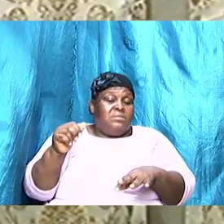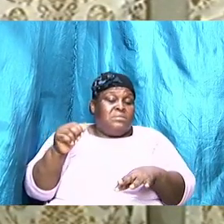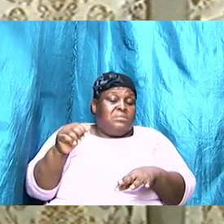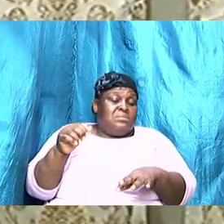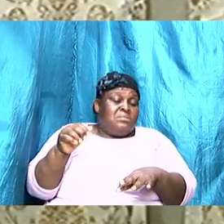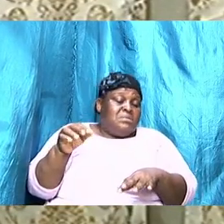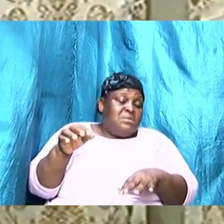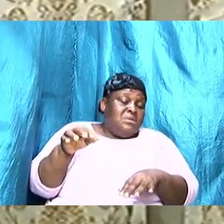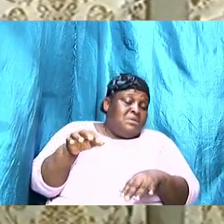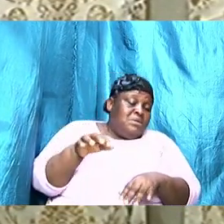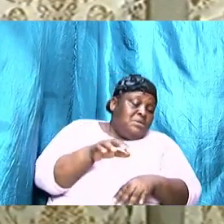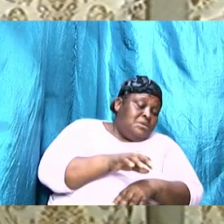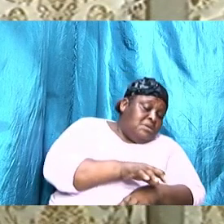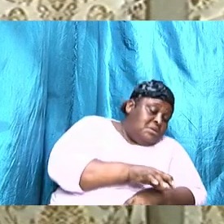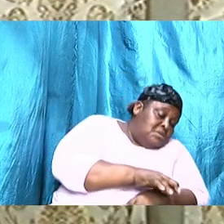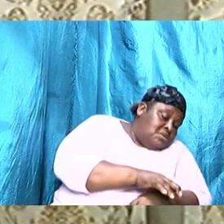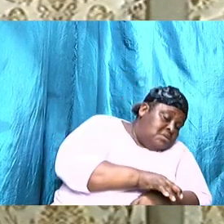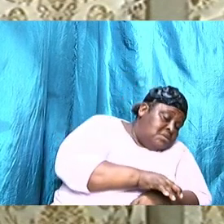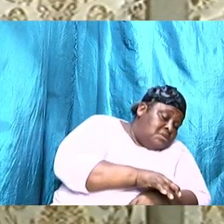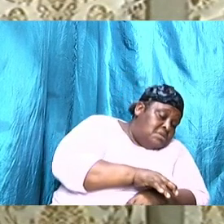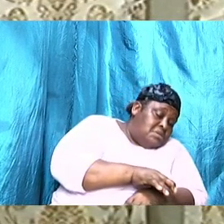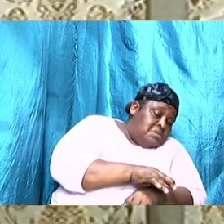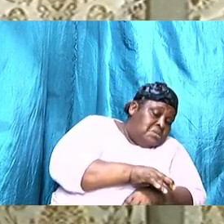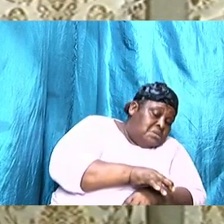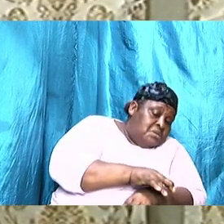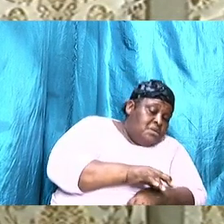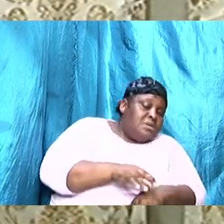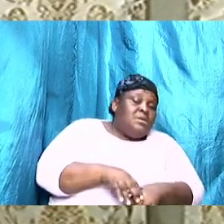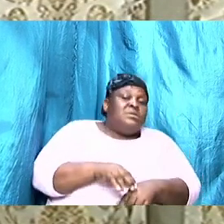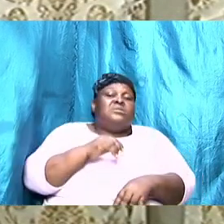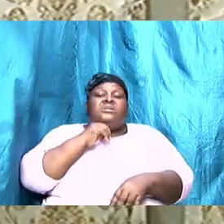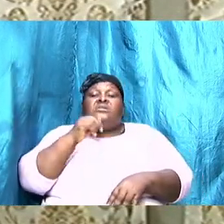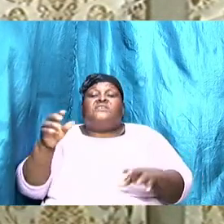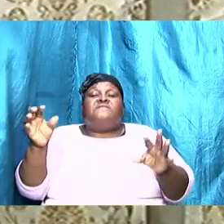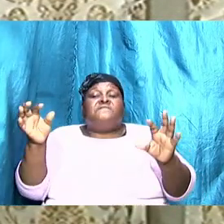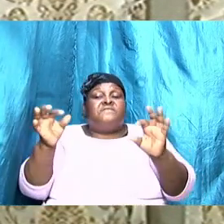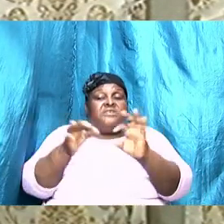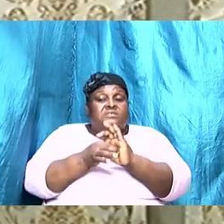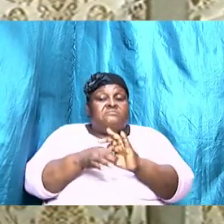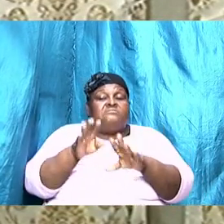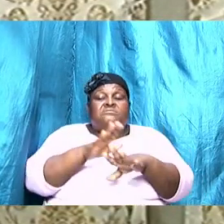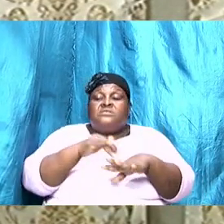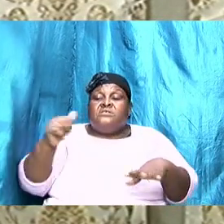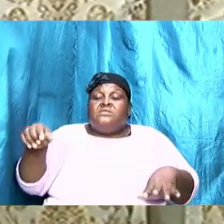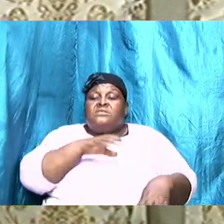now and if he used the term he was saying that you are not fit to be called a Christian